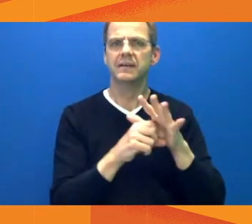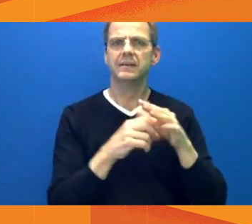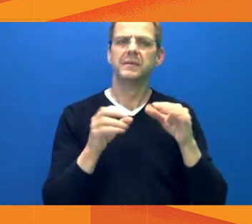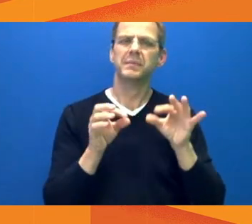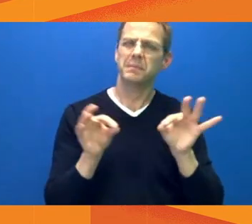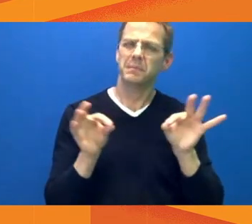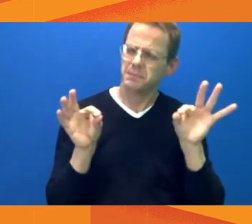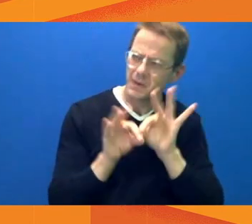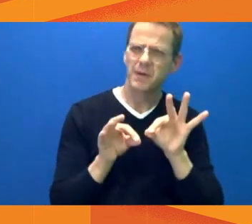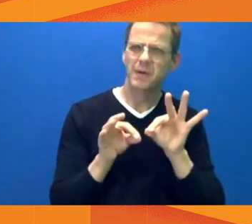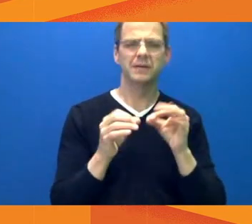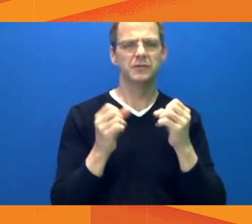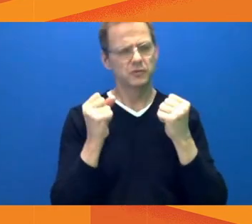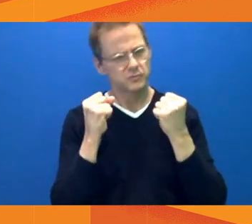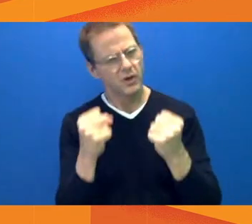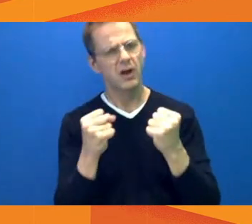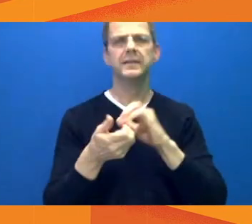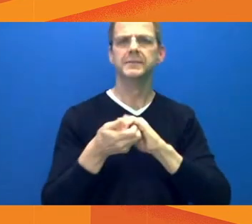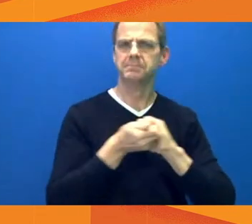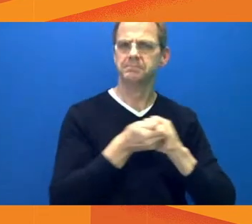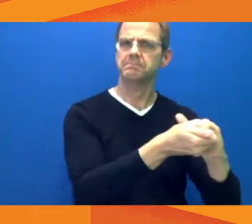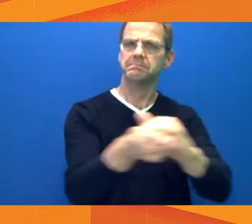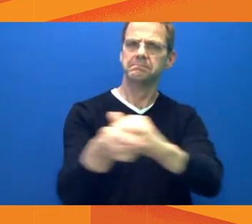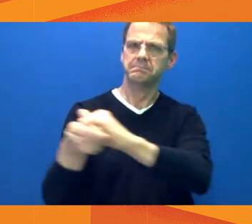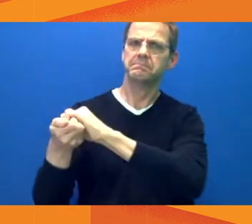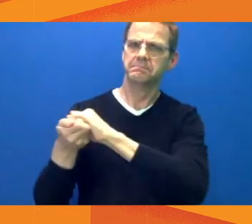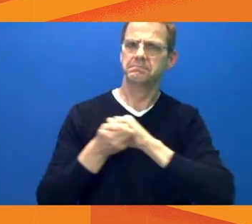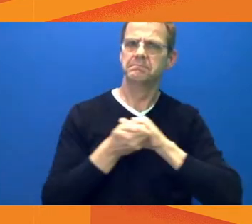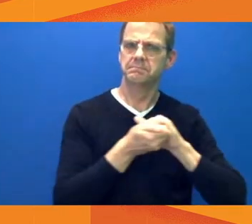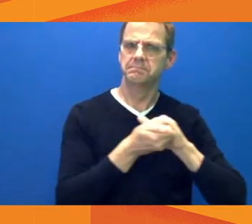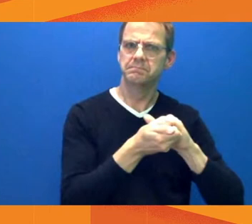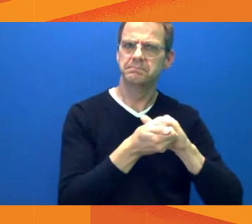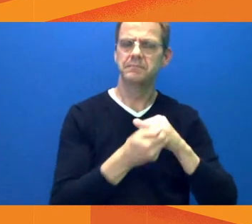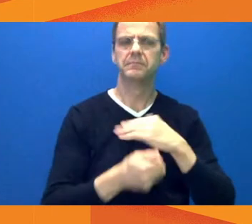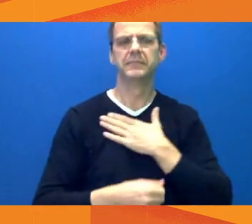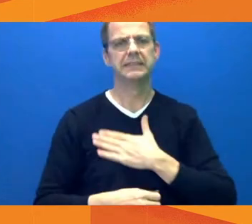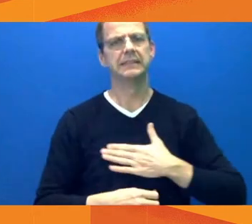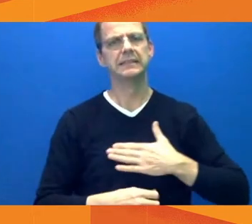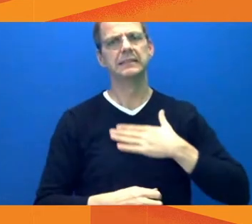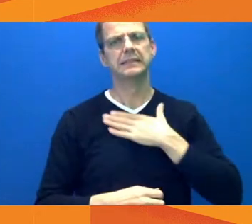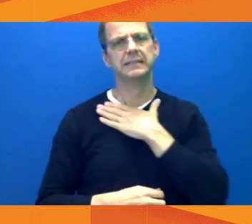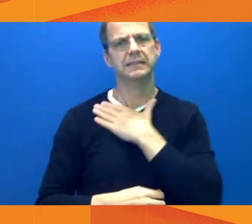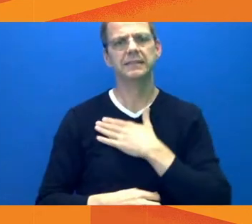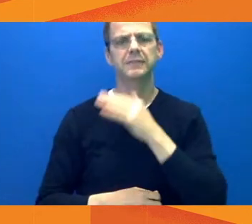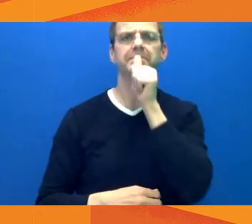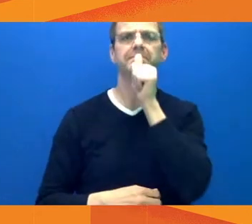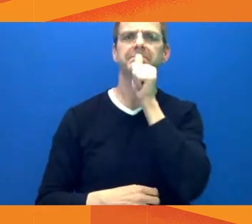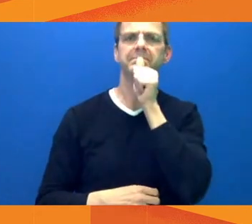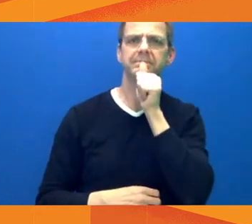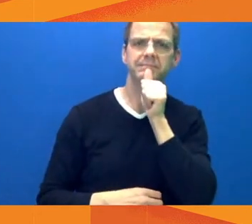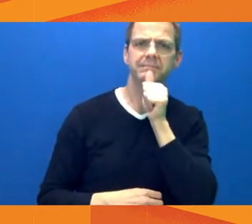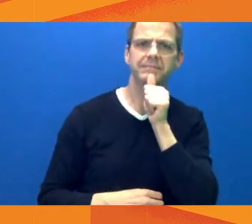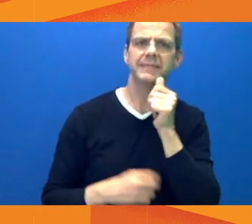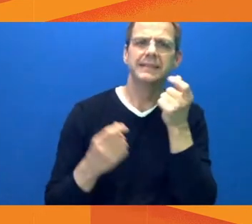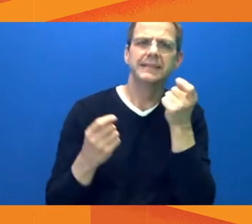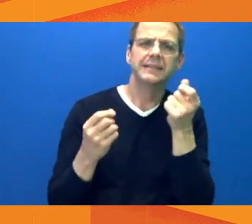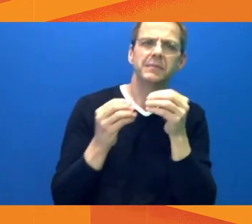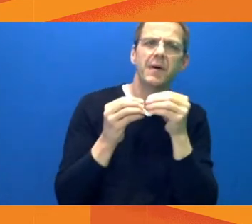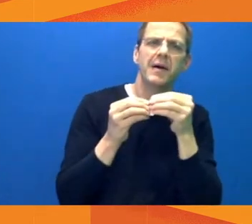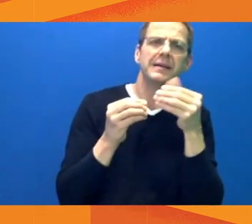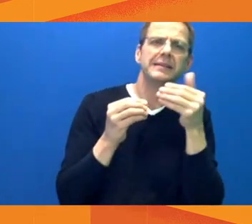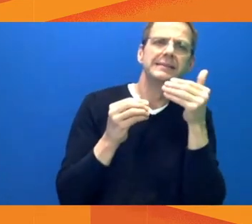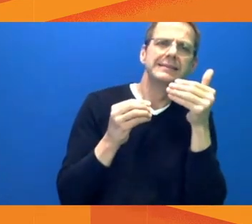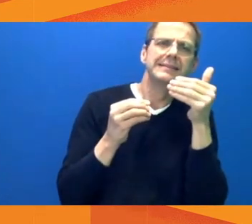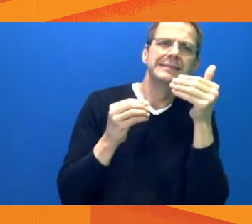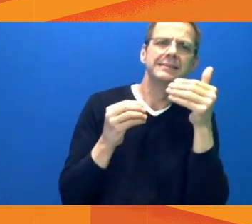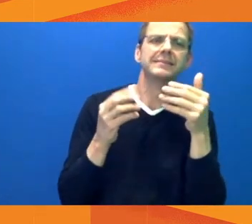damaging effects of this pandemic. We're asking you to hold on a little while longer. Thank you for your patience, and thank you for persevering,